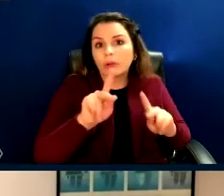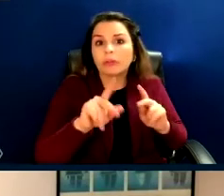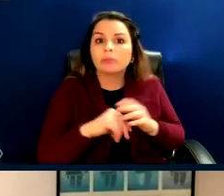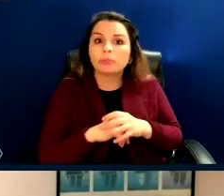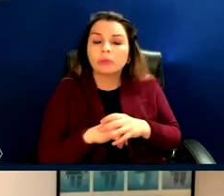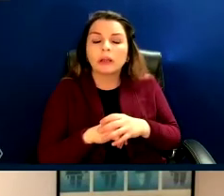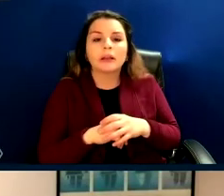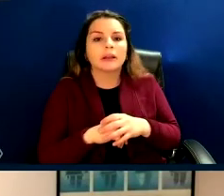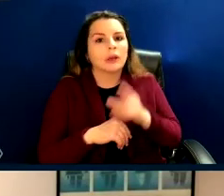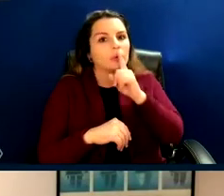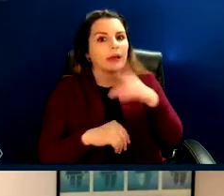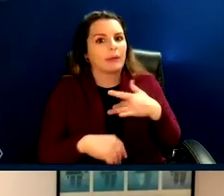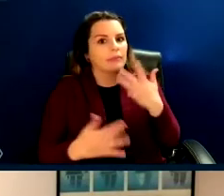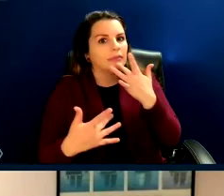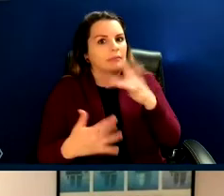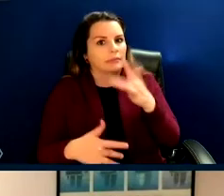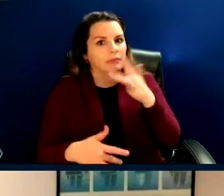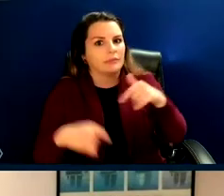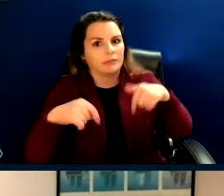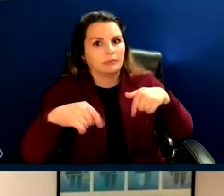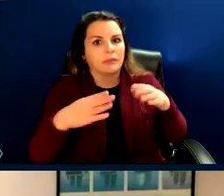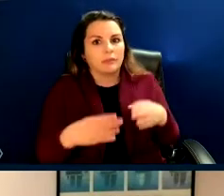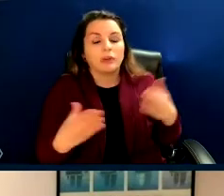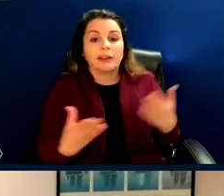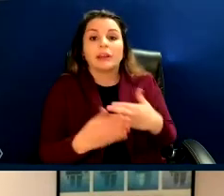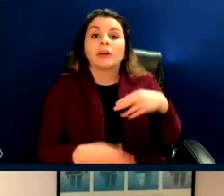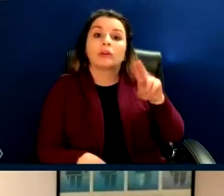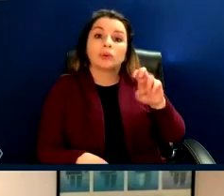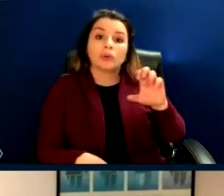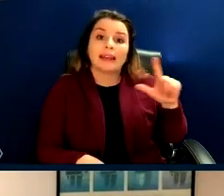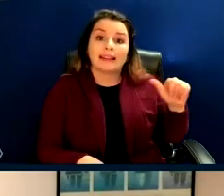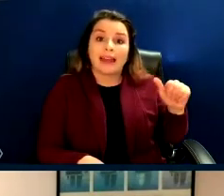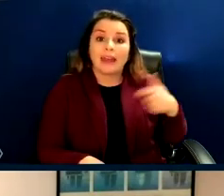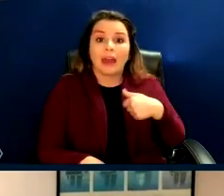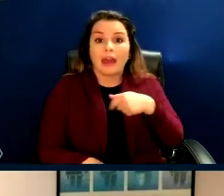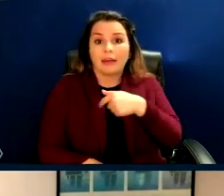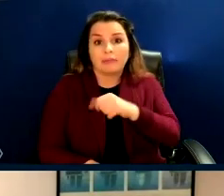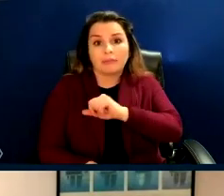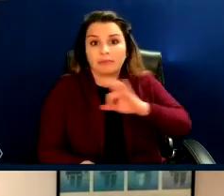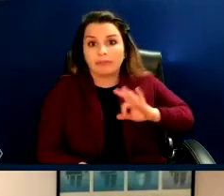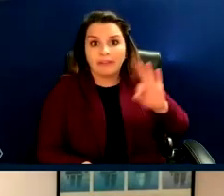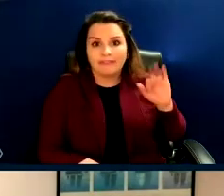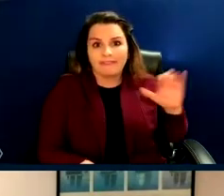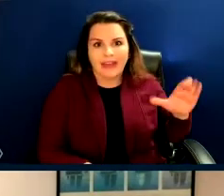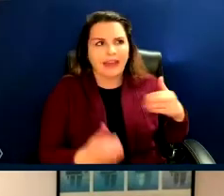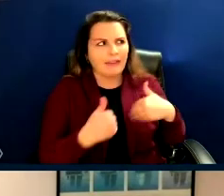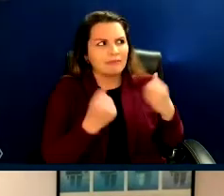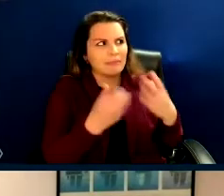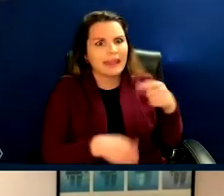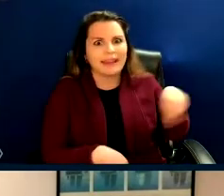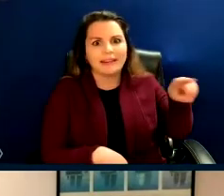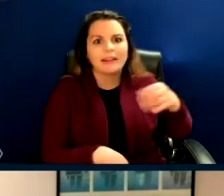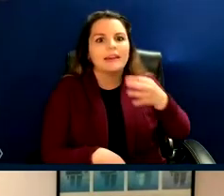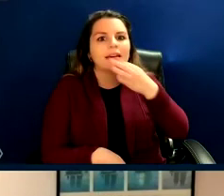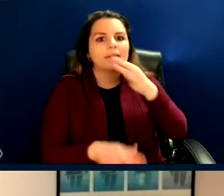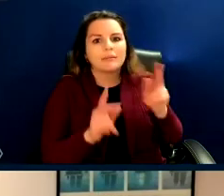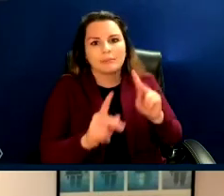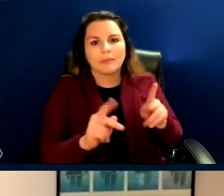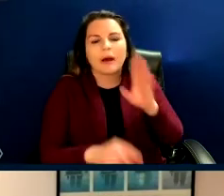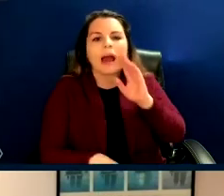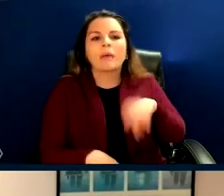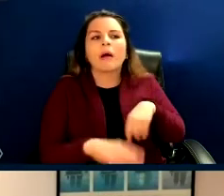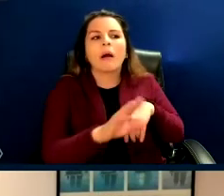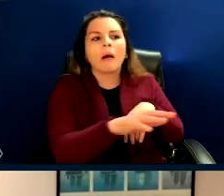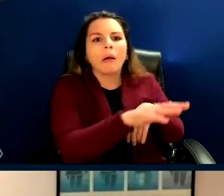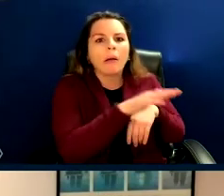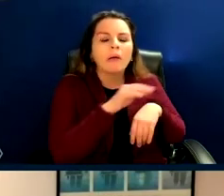I'm fortunate because as a faculty member at UCLA, I work with thousands of experts. So I'll often also kind of like ask